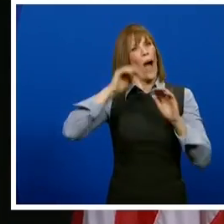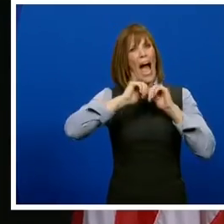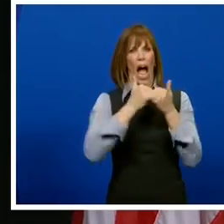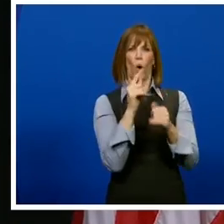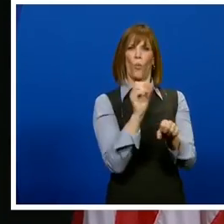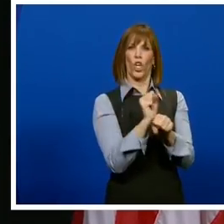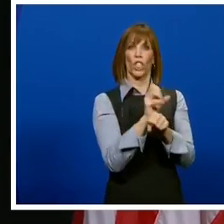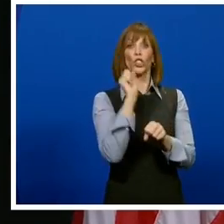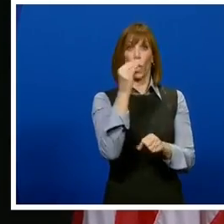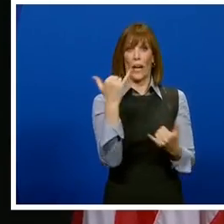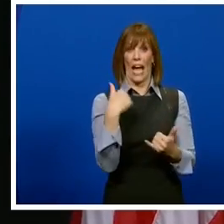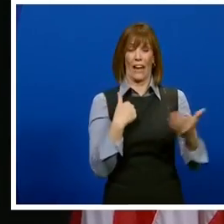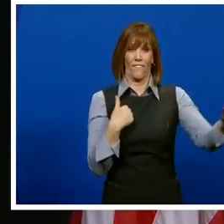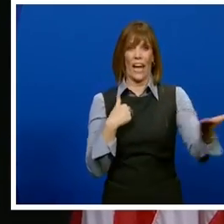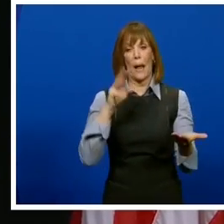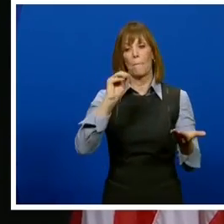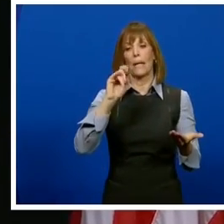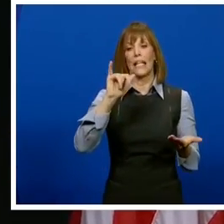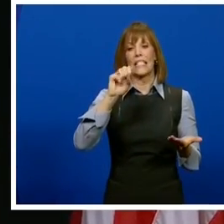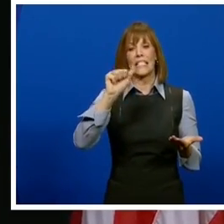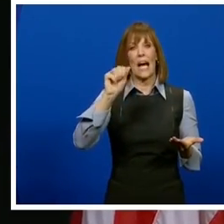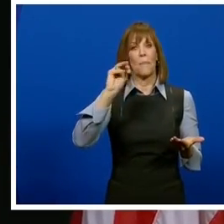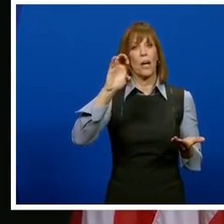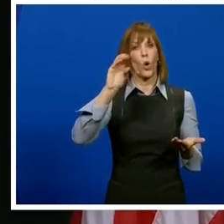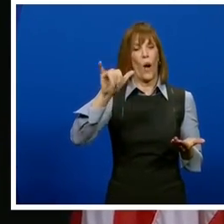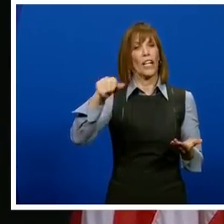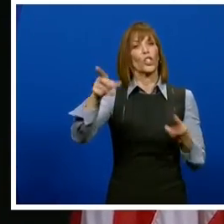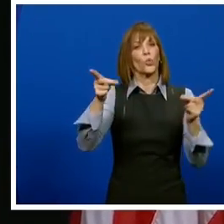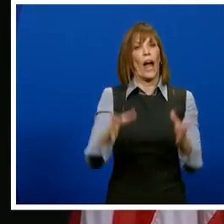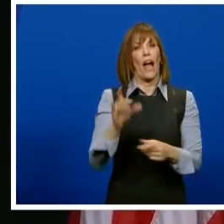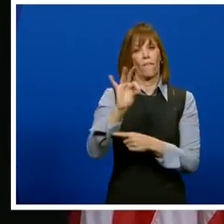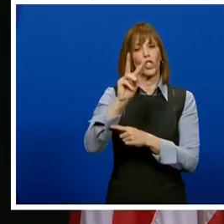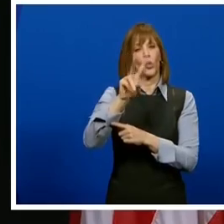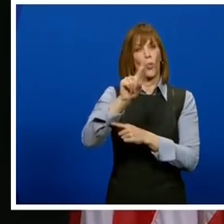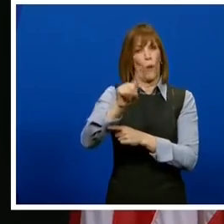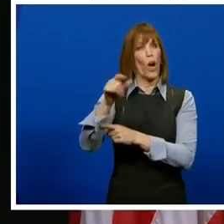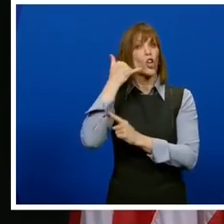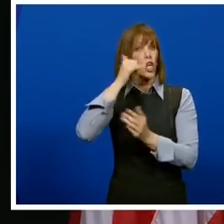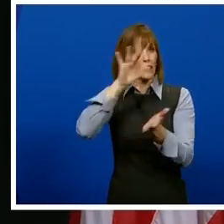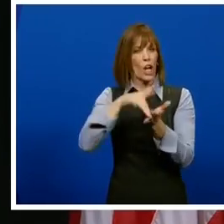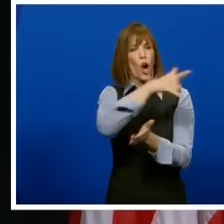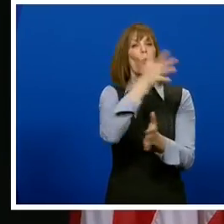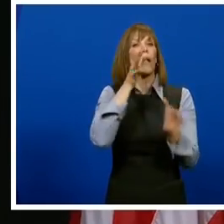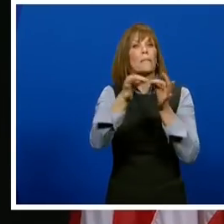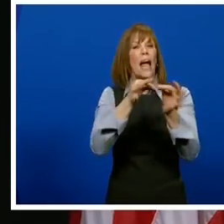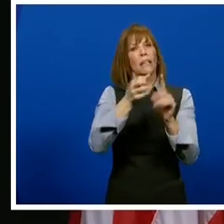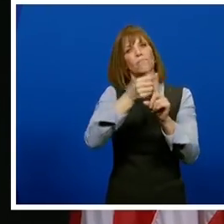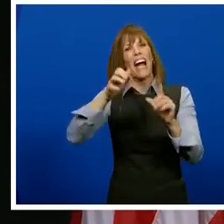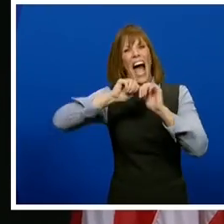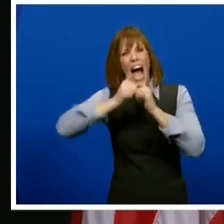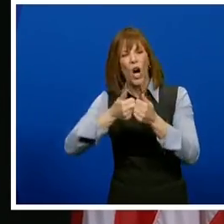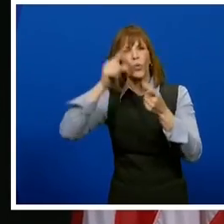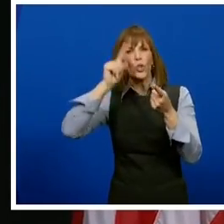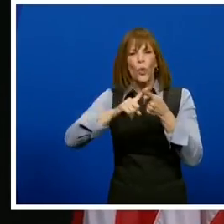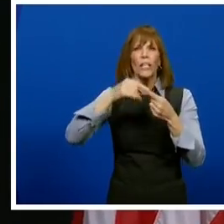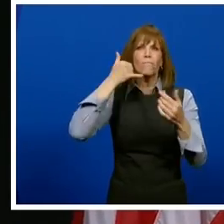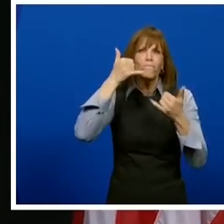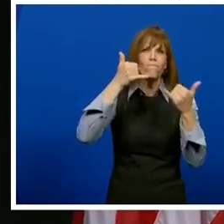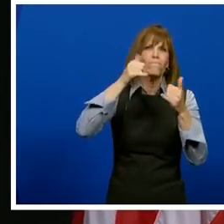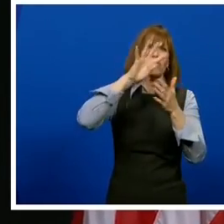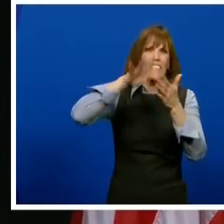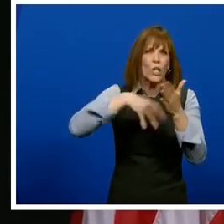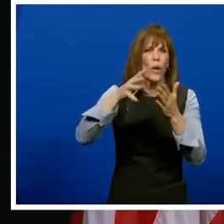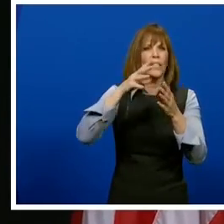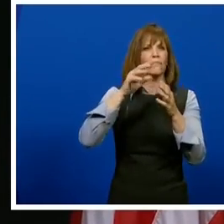So today I'm pleased to have Melissa McCoy, the director of the 2-1-1 call center, here to walk through the process step-by-step. So,